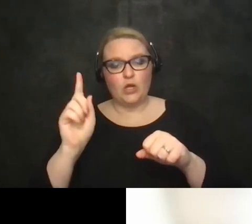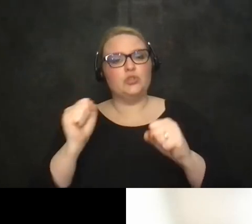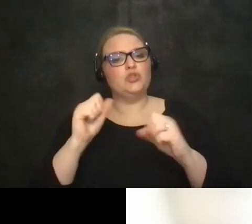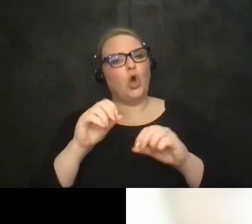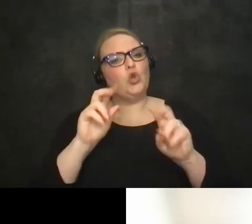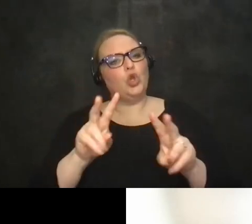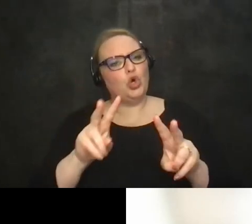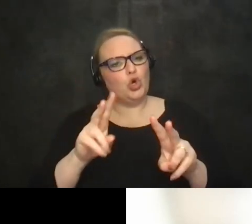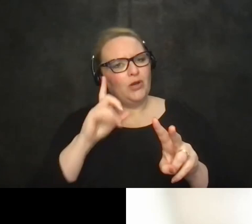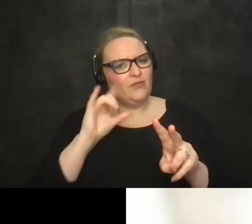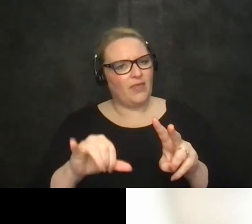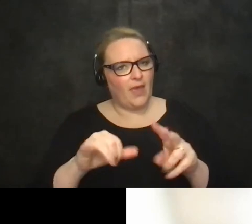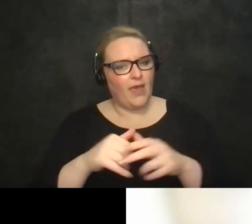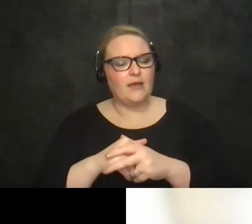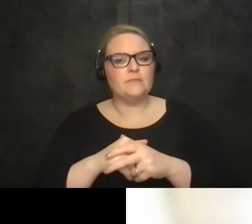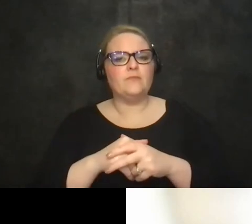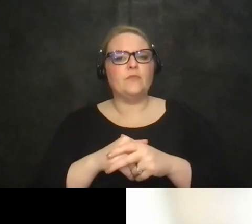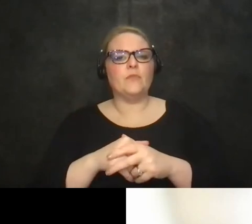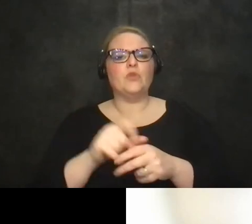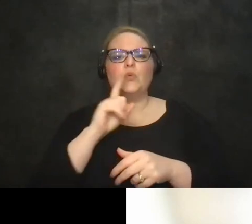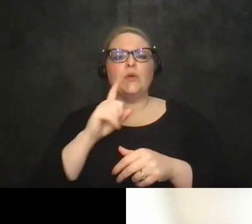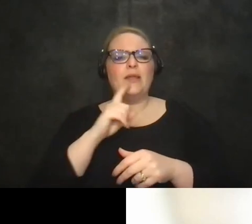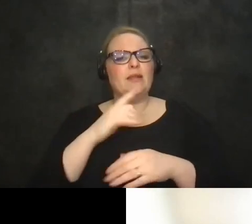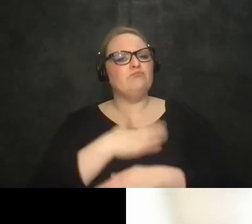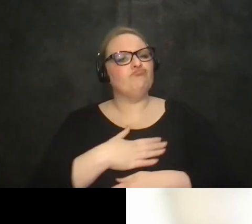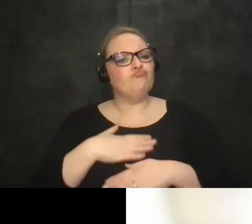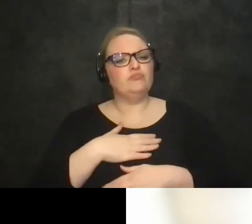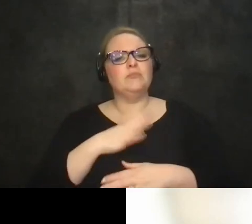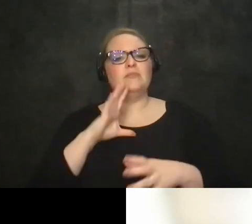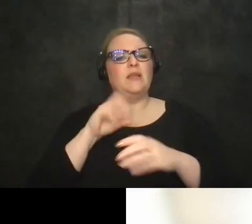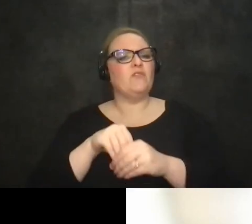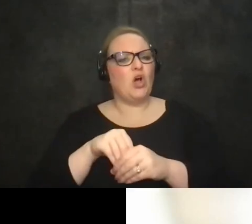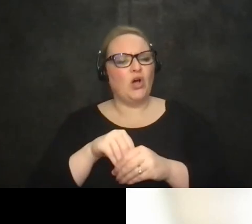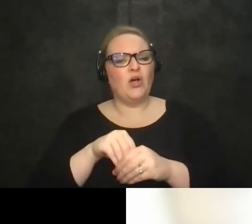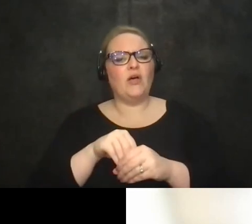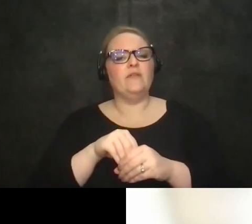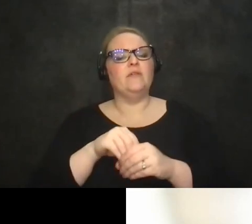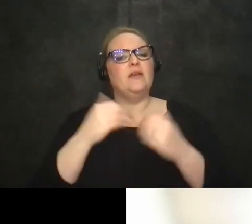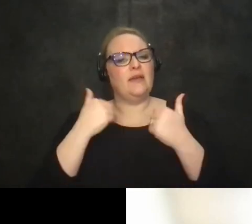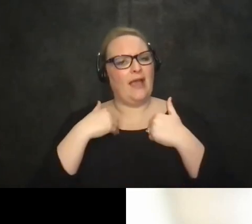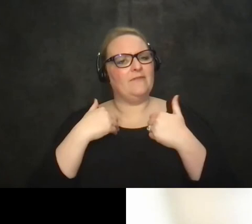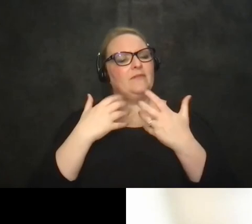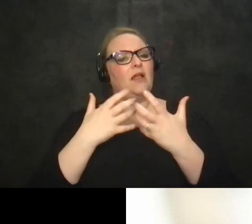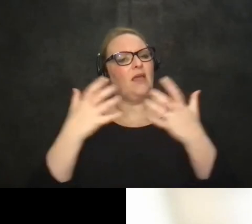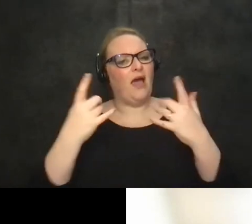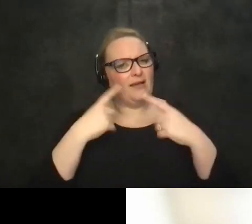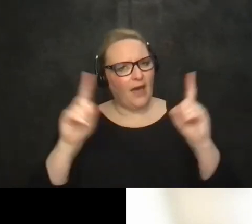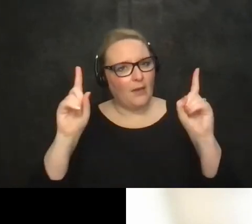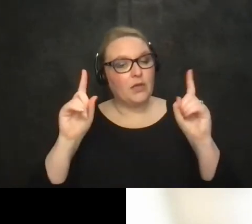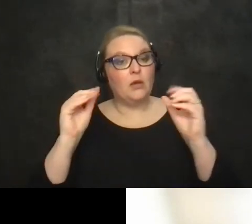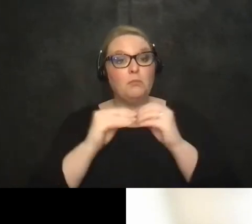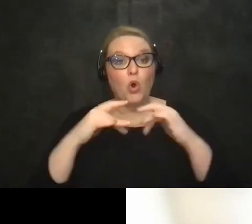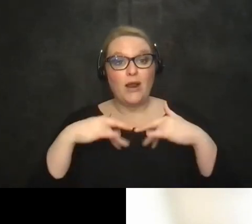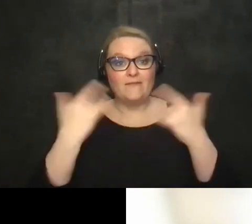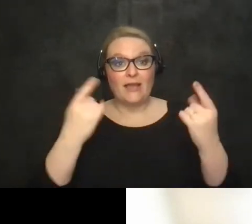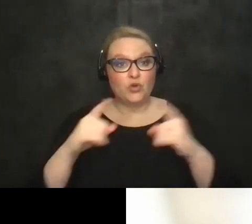future but uh really really is a pleasure to have been a part of it and to have accomplished so much and and there's more events going on